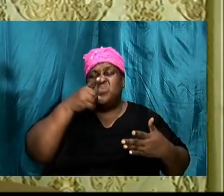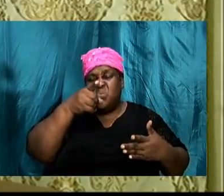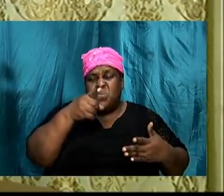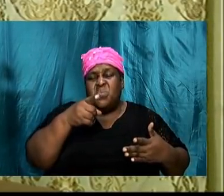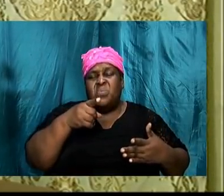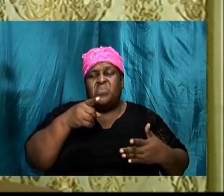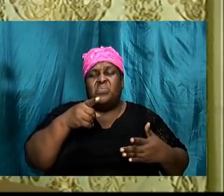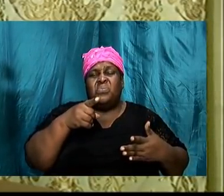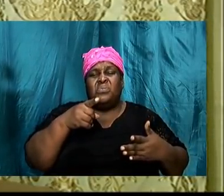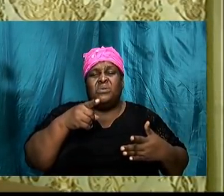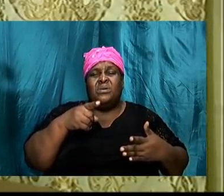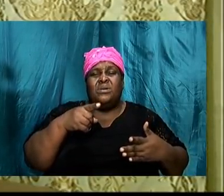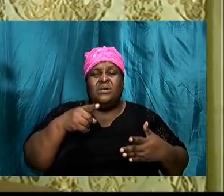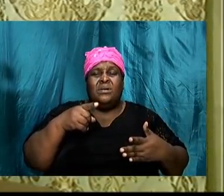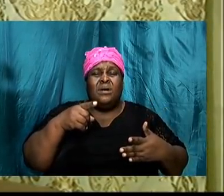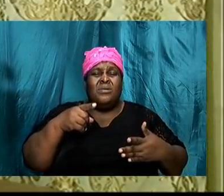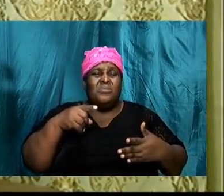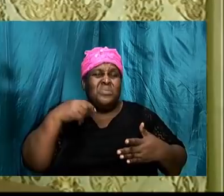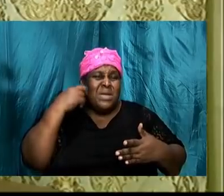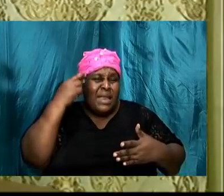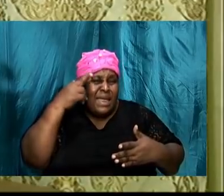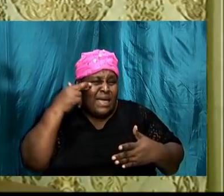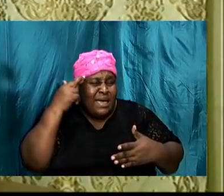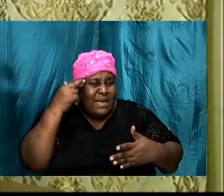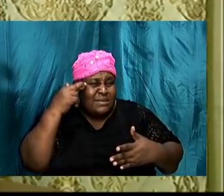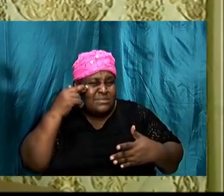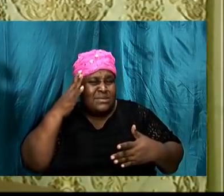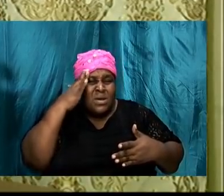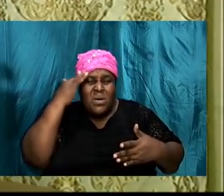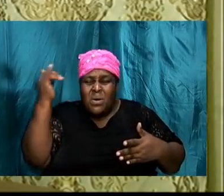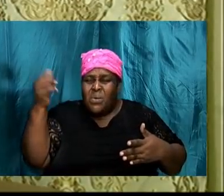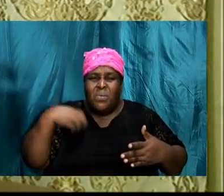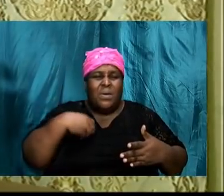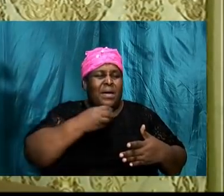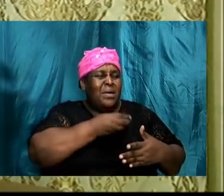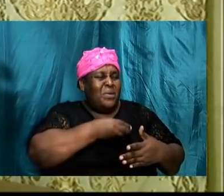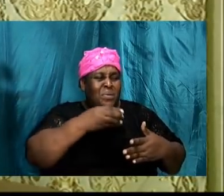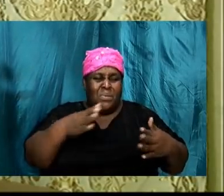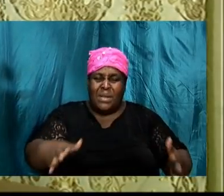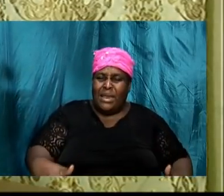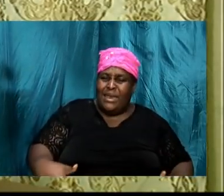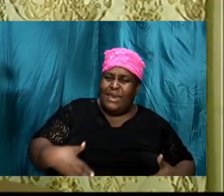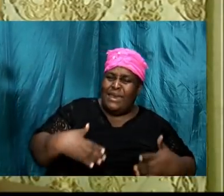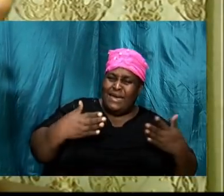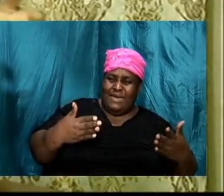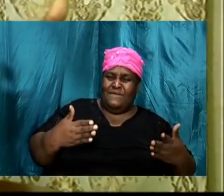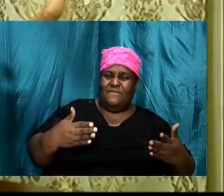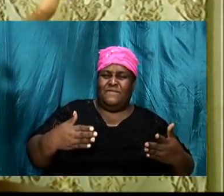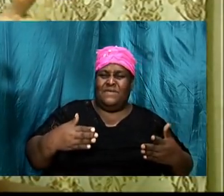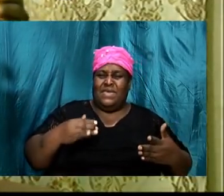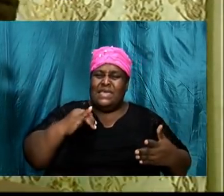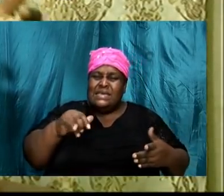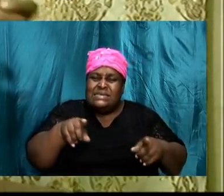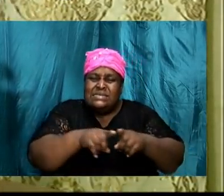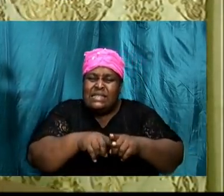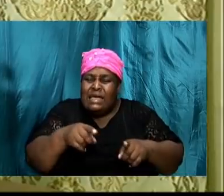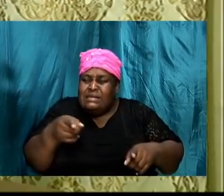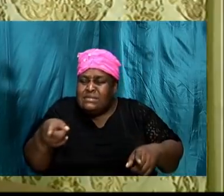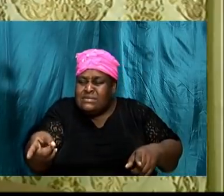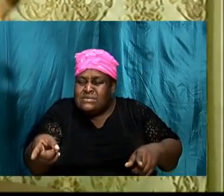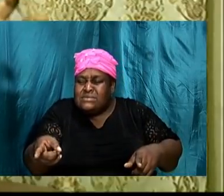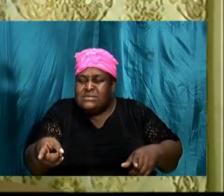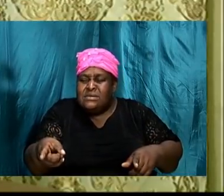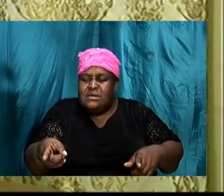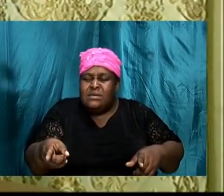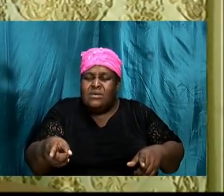how is it that we end up in this situation? Why is it like this? It recognizing that we stepped out of the will of God,